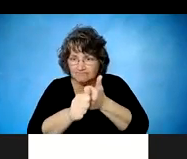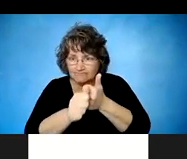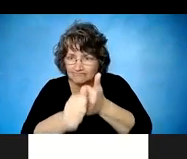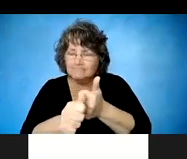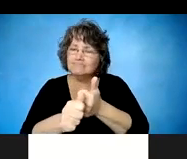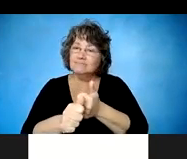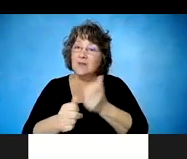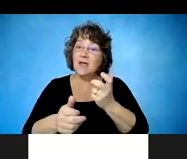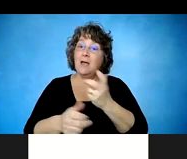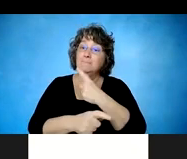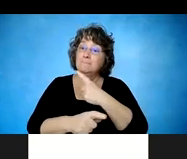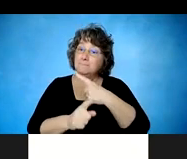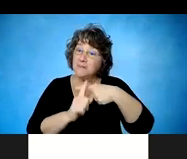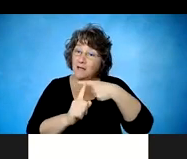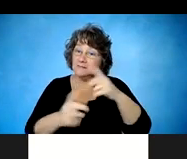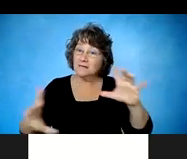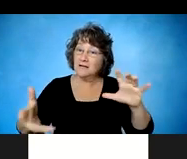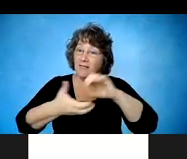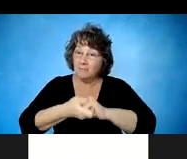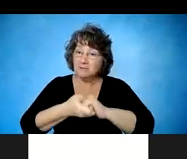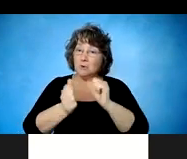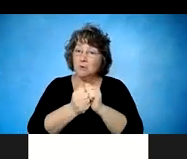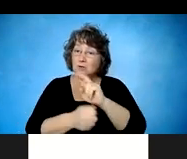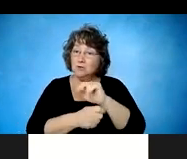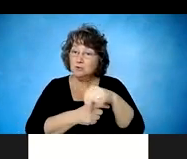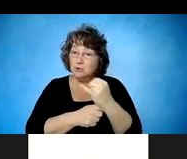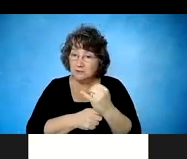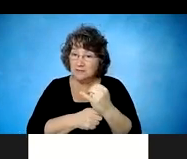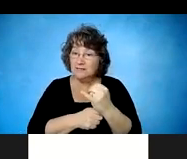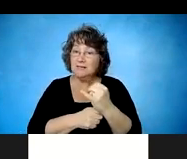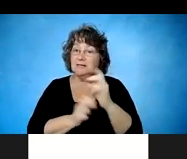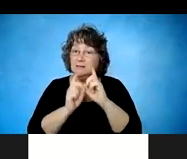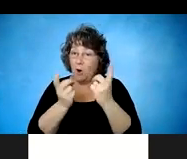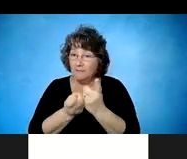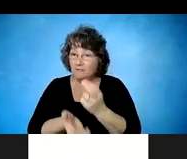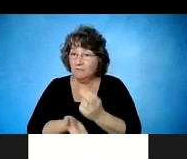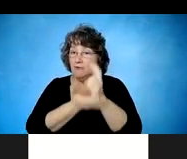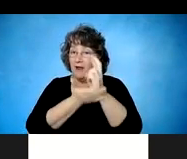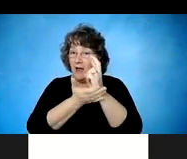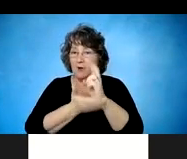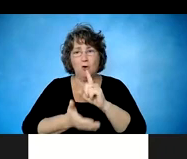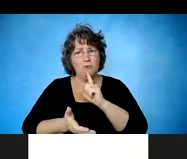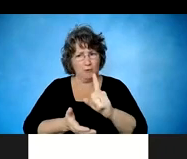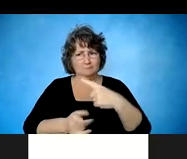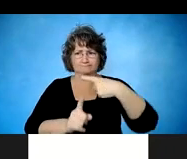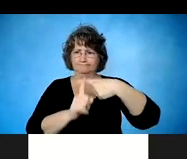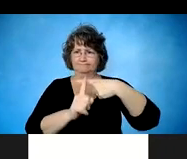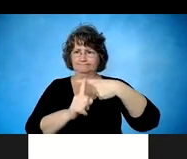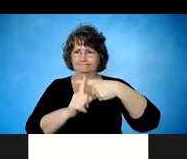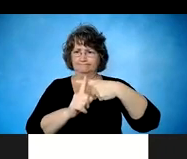our partnership with the New Jersey division of vocational rehabilitation has a positive influence on increasing the